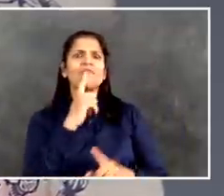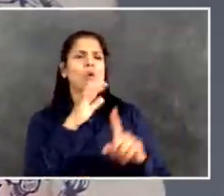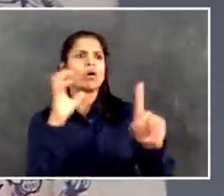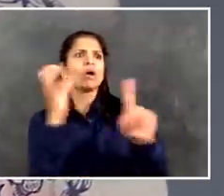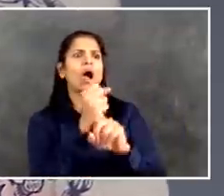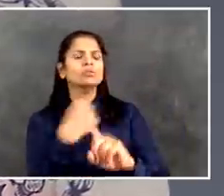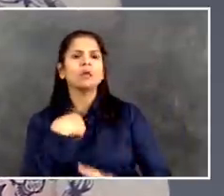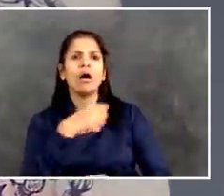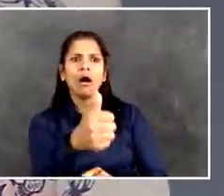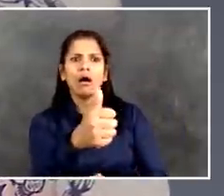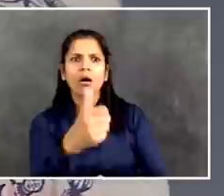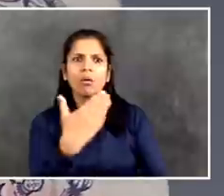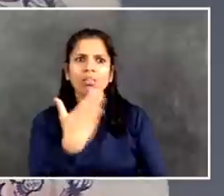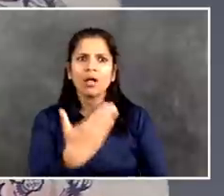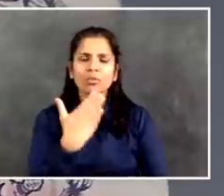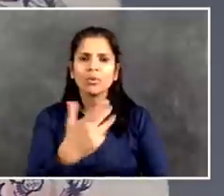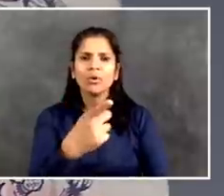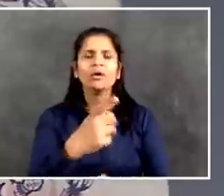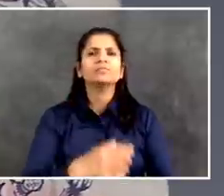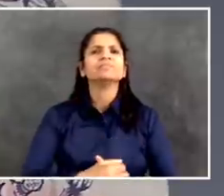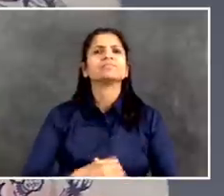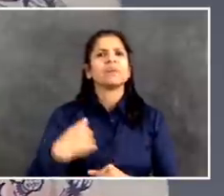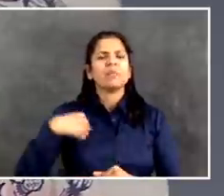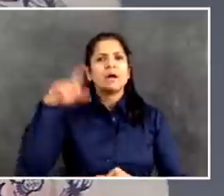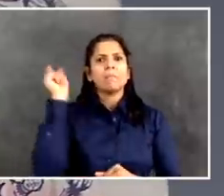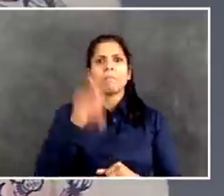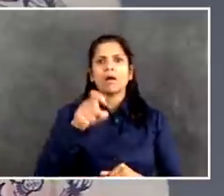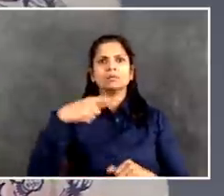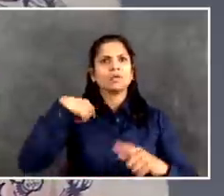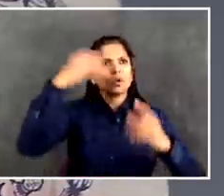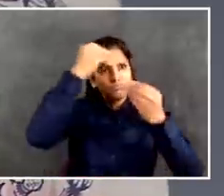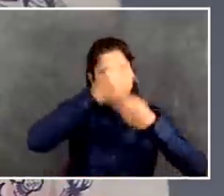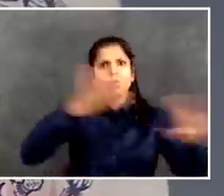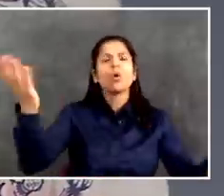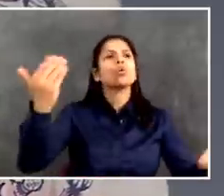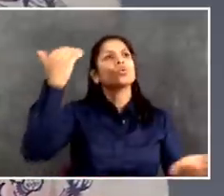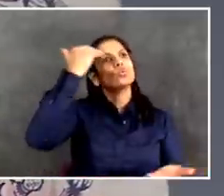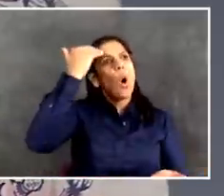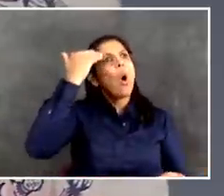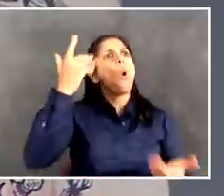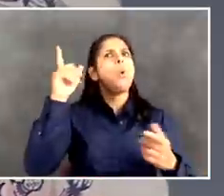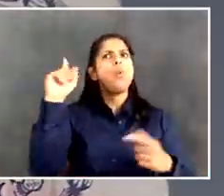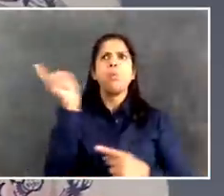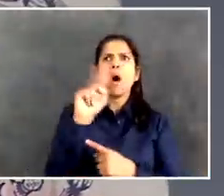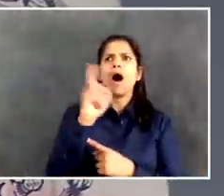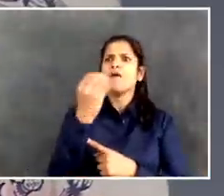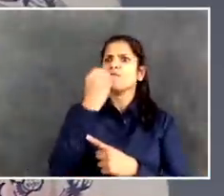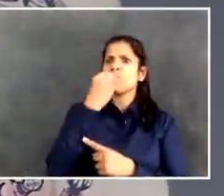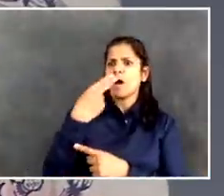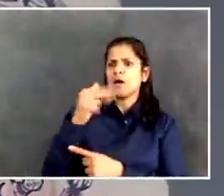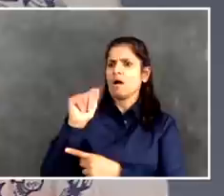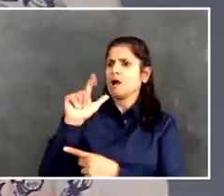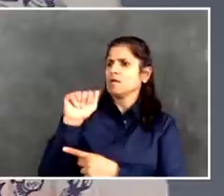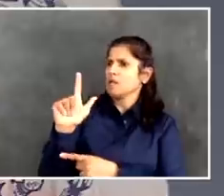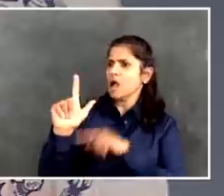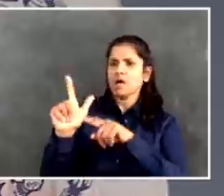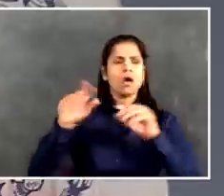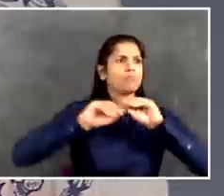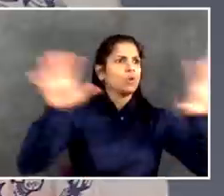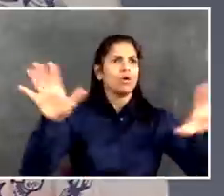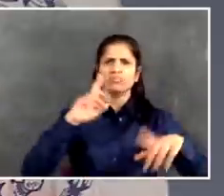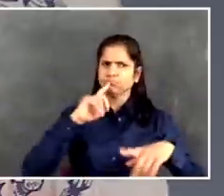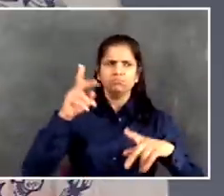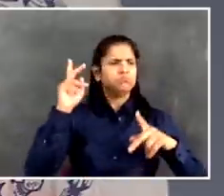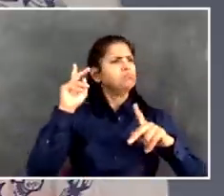is. And we have to be smart about getting information out in real time. And sometimes you can understand